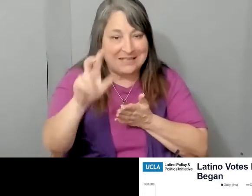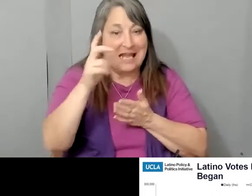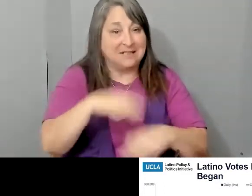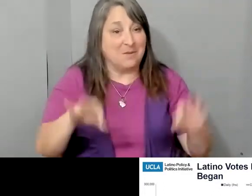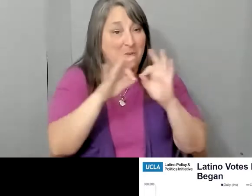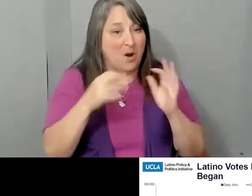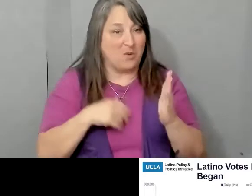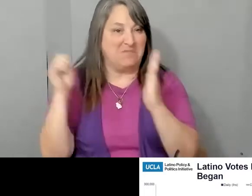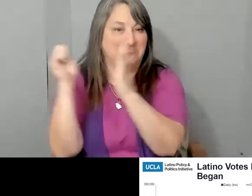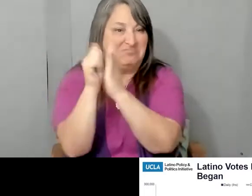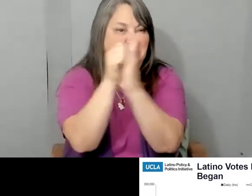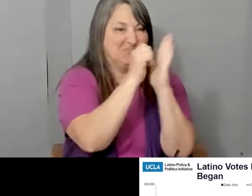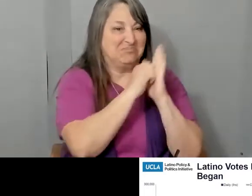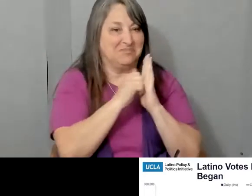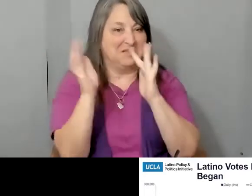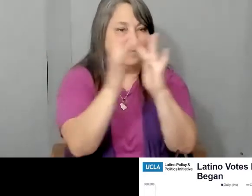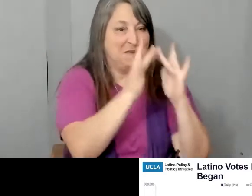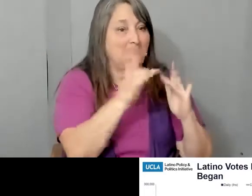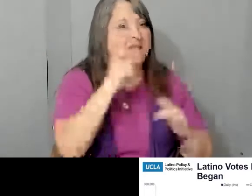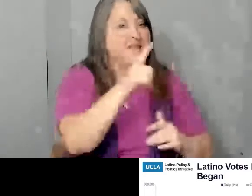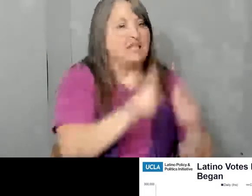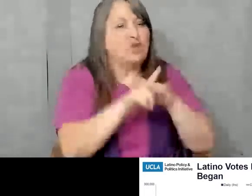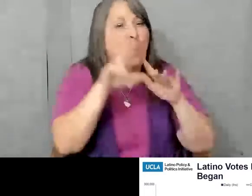knocks because these are voters that will show up in person.